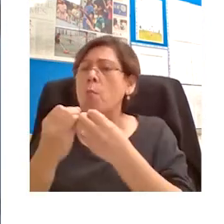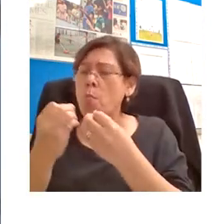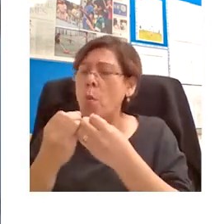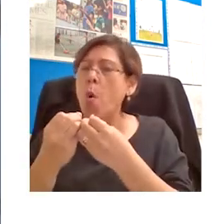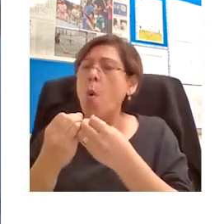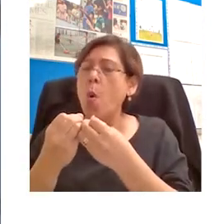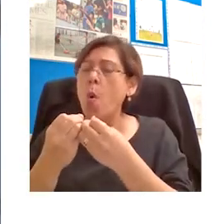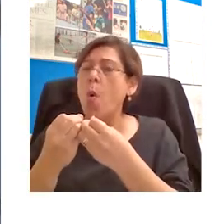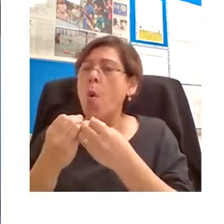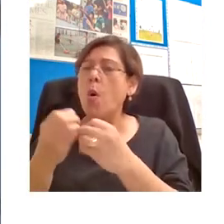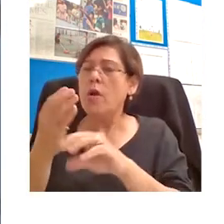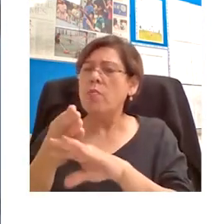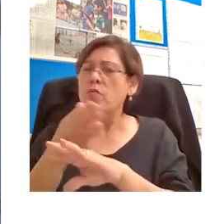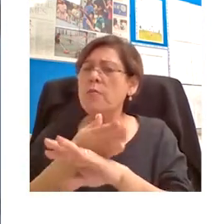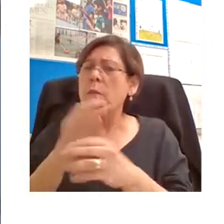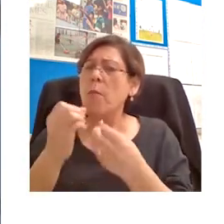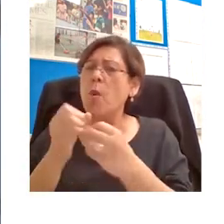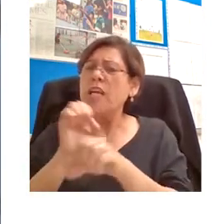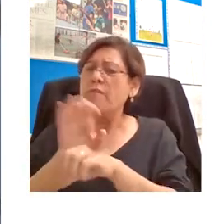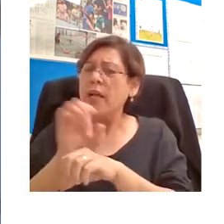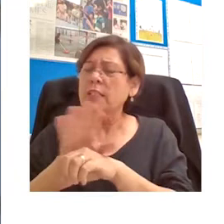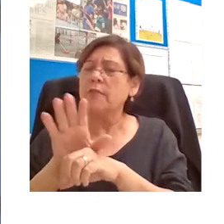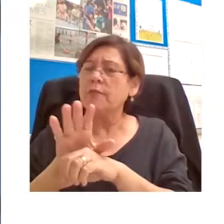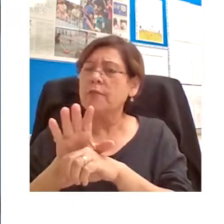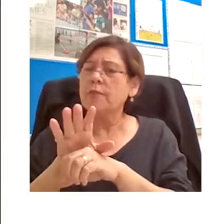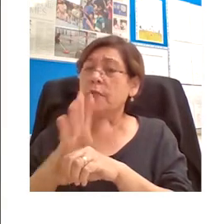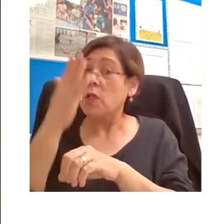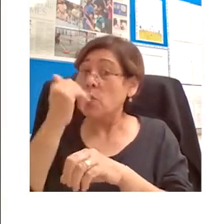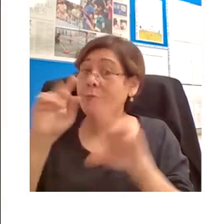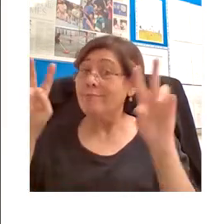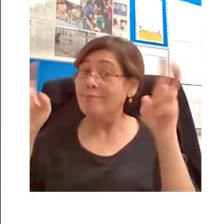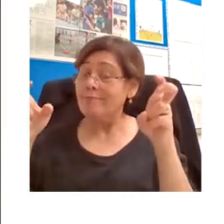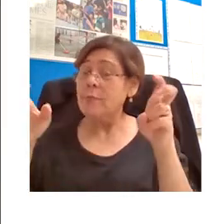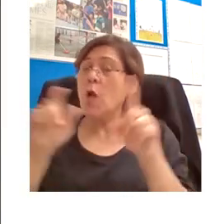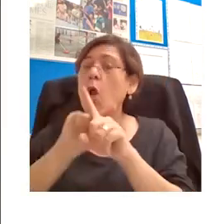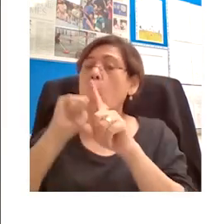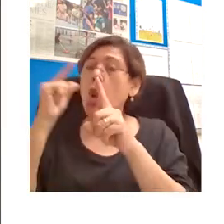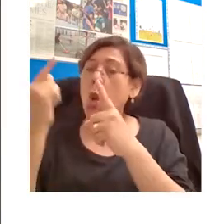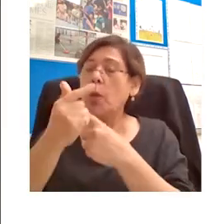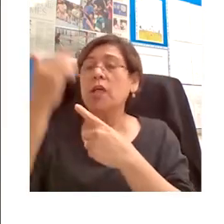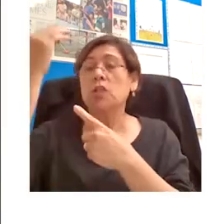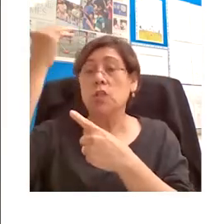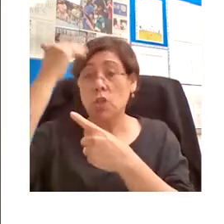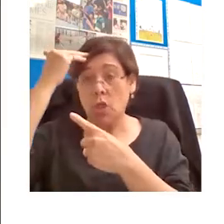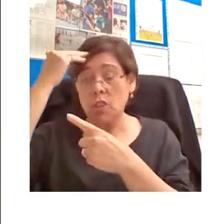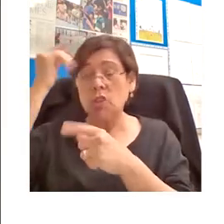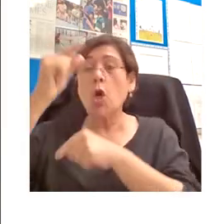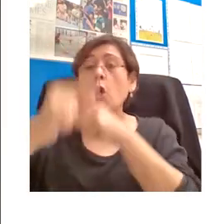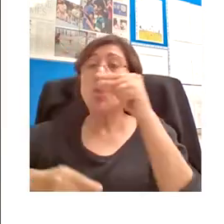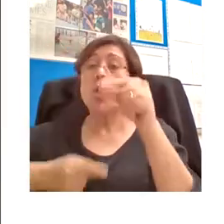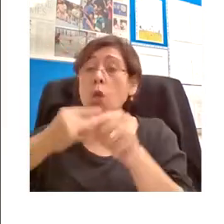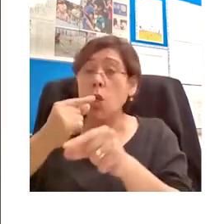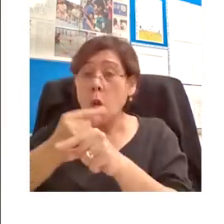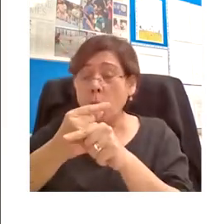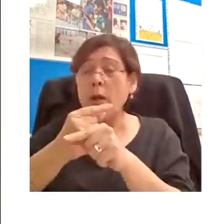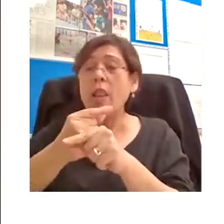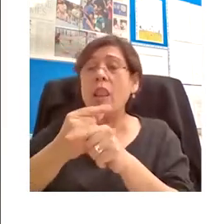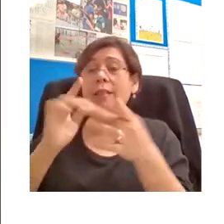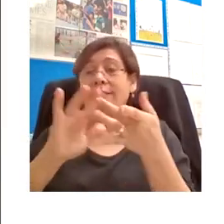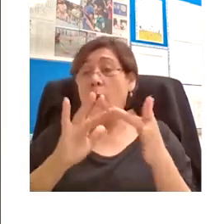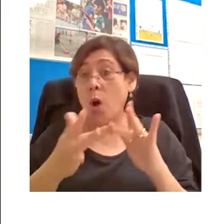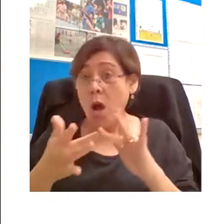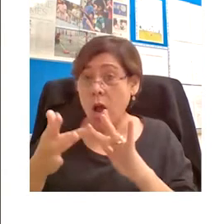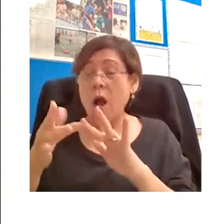And this is where the title, Local Knowledge and Global Networks comes in. My own knowledge history